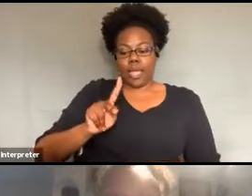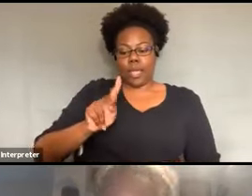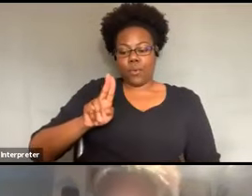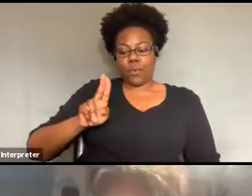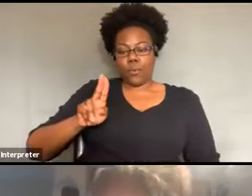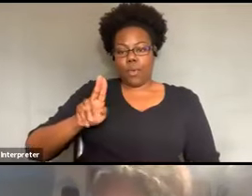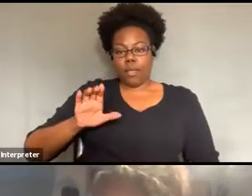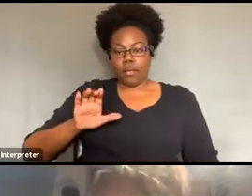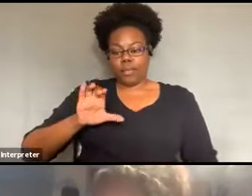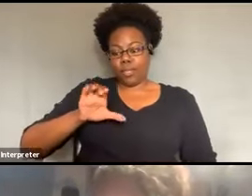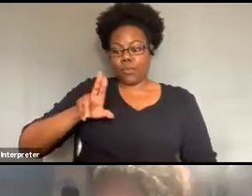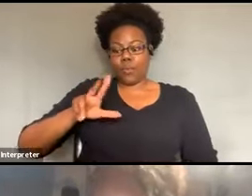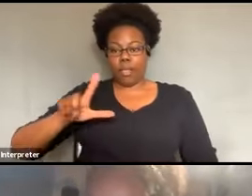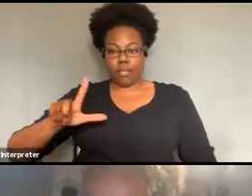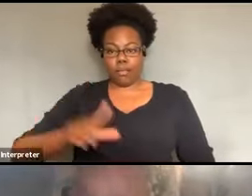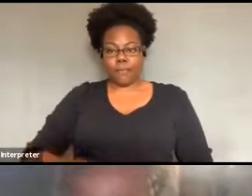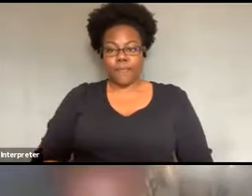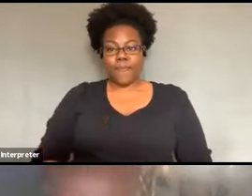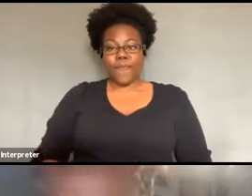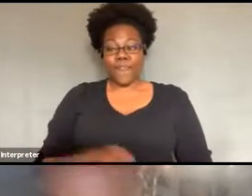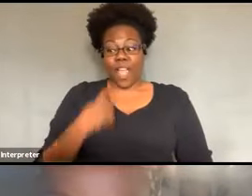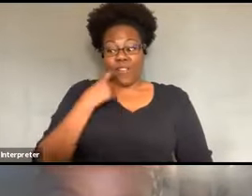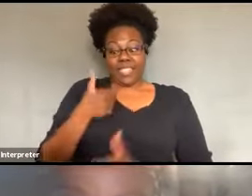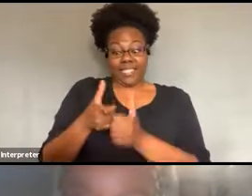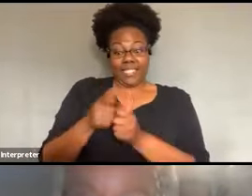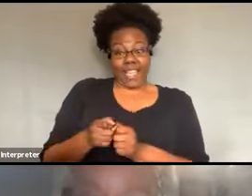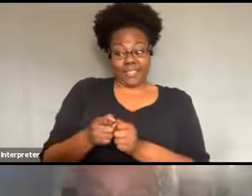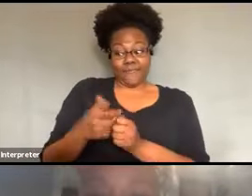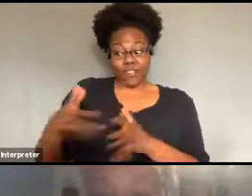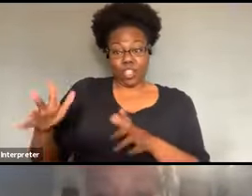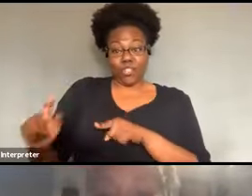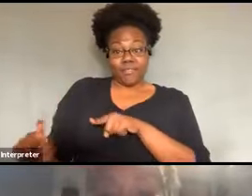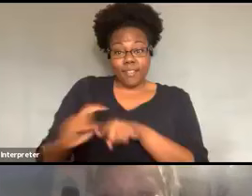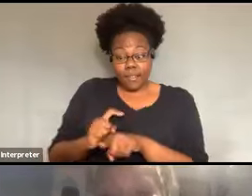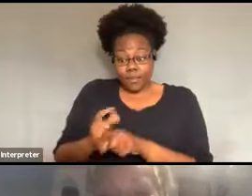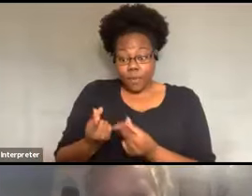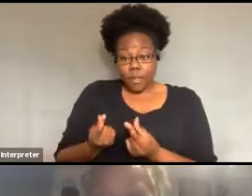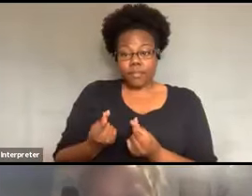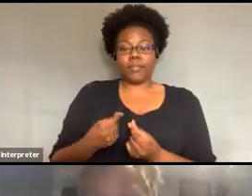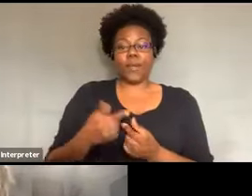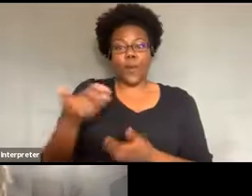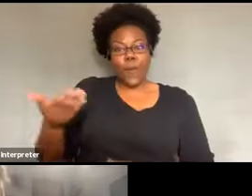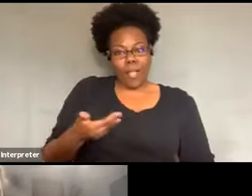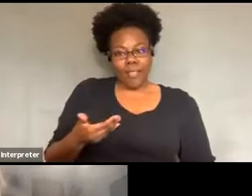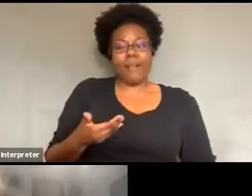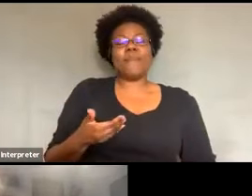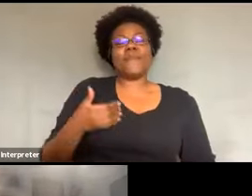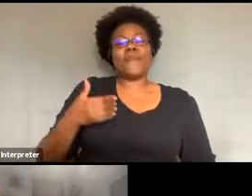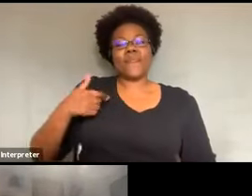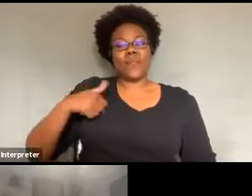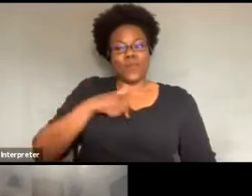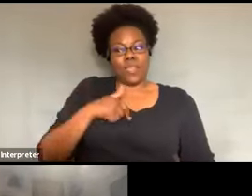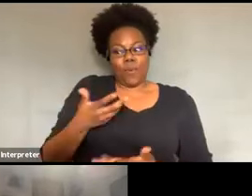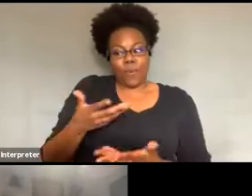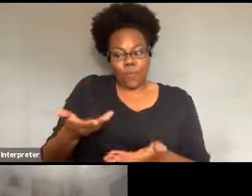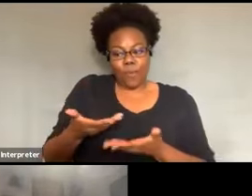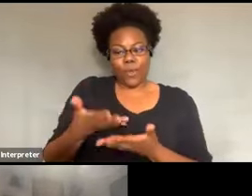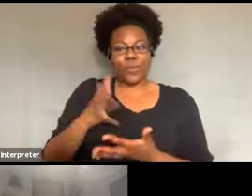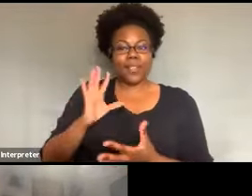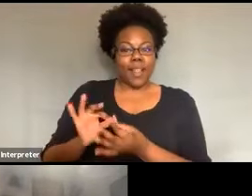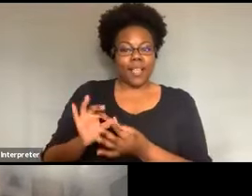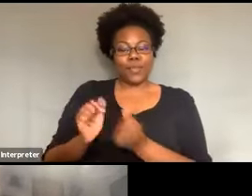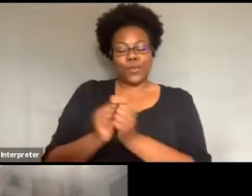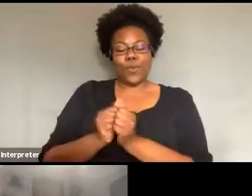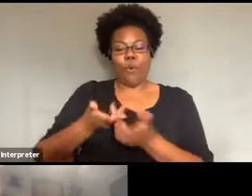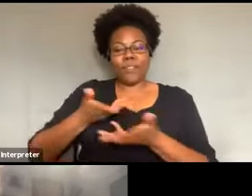text back that said, welcome team, keeping the culture alive invites you to stay connected through our interactive system,